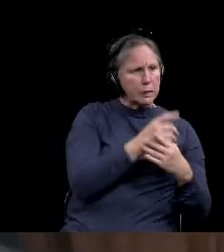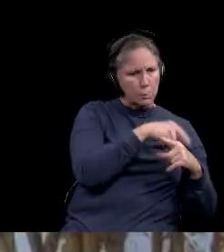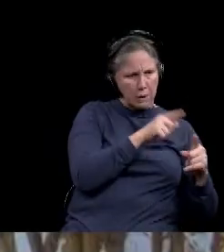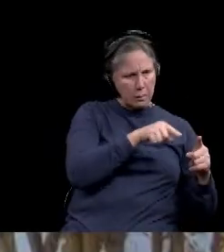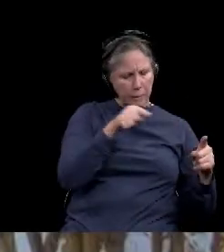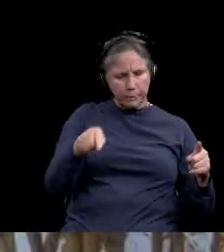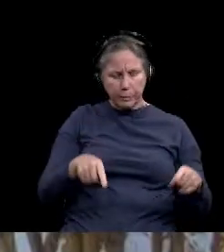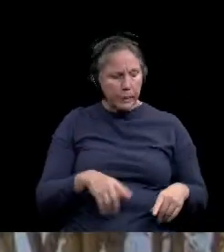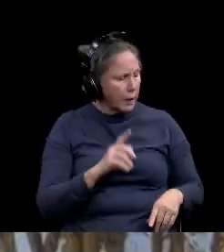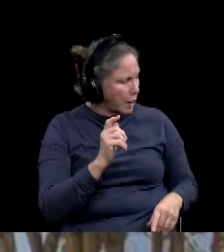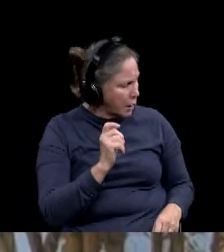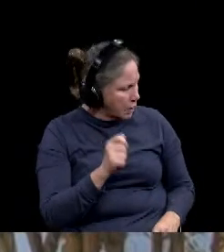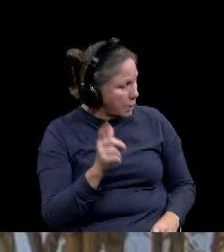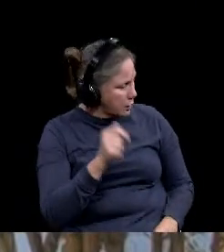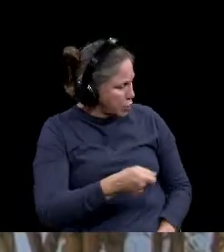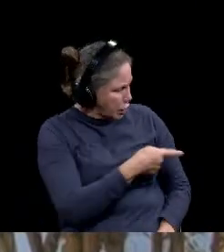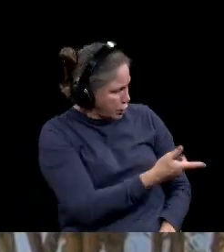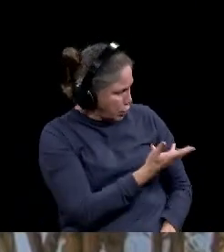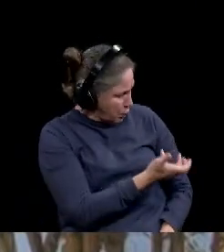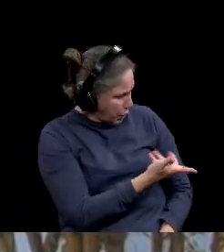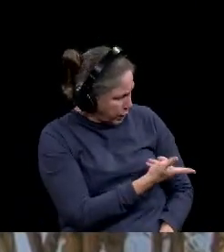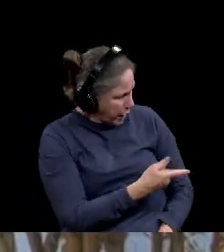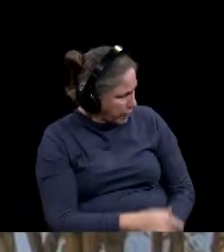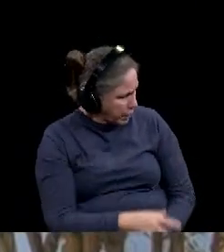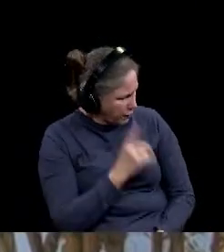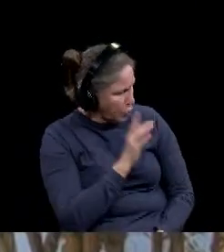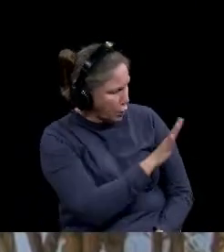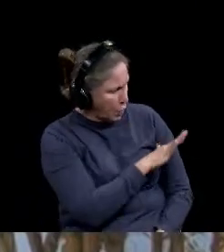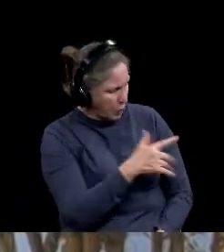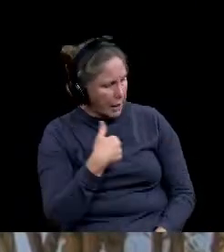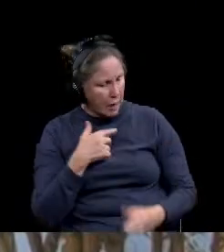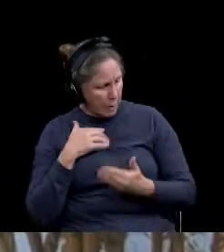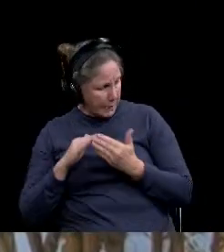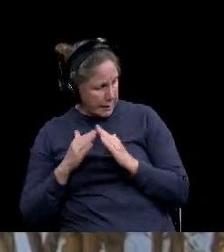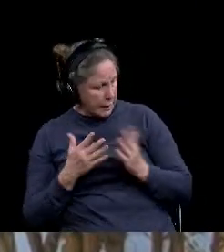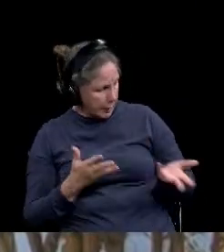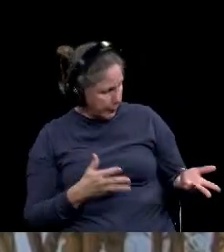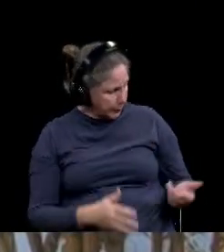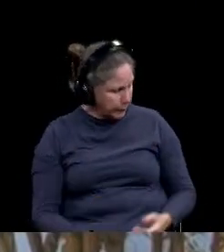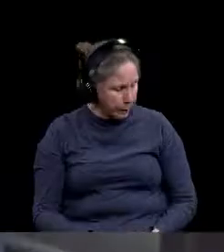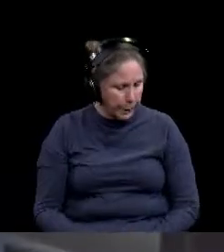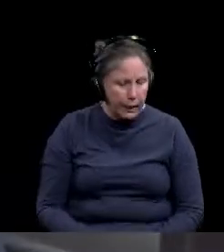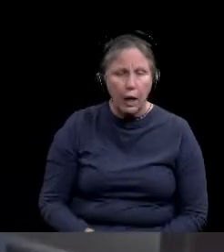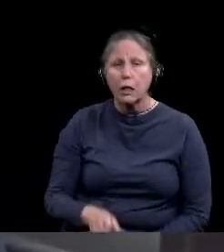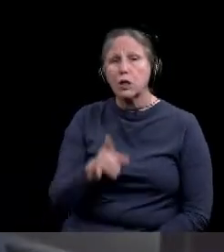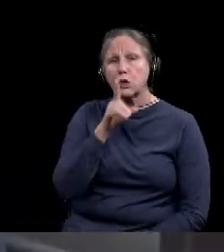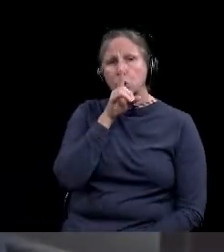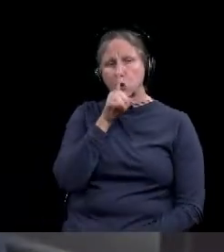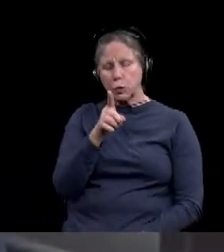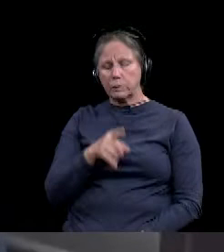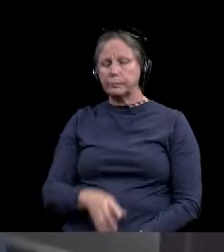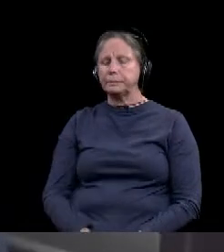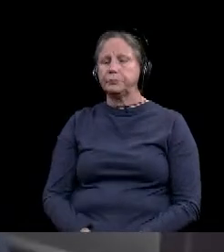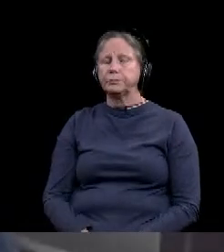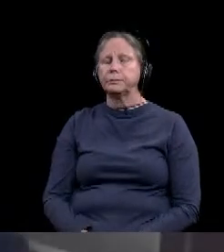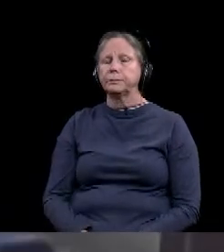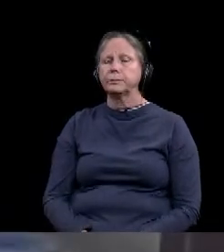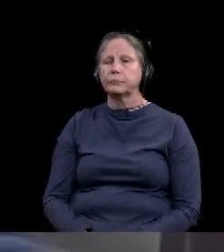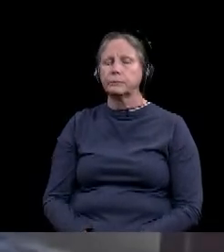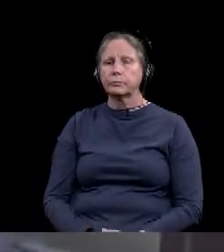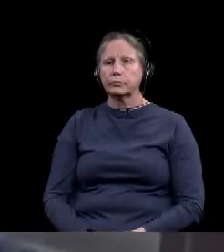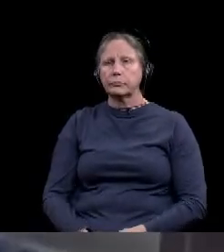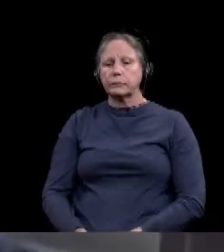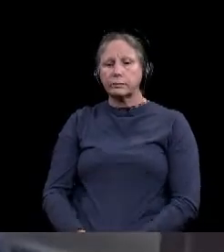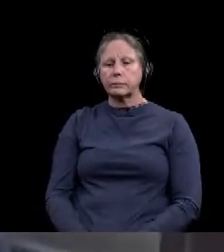Judge, you want to speak to that for the county and then I'll, uh, try to address it from the city, from the city standpoint? Sure. Uh, well, while I